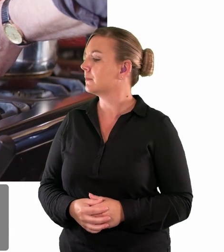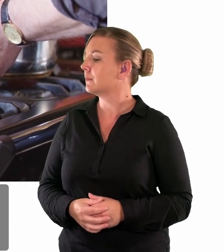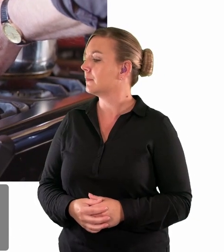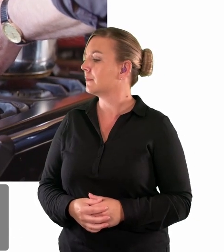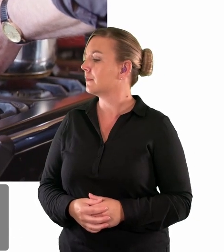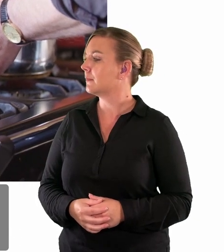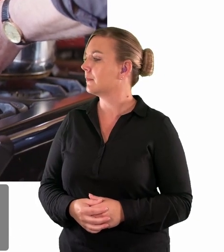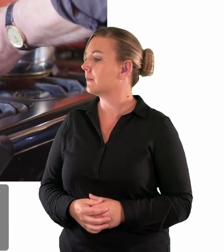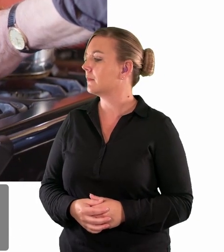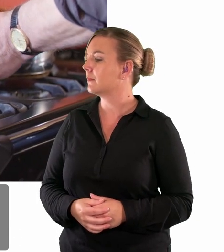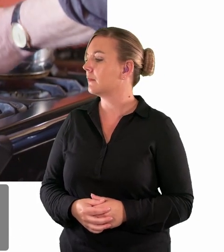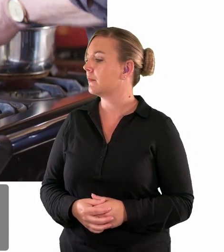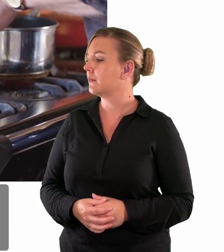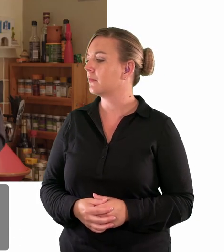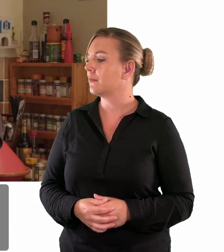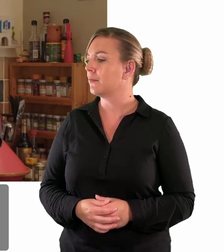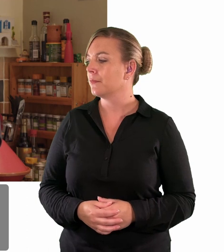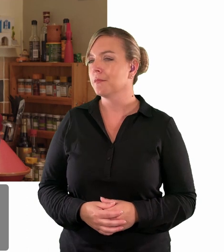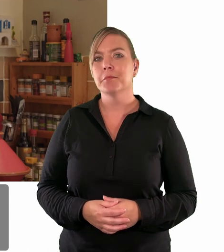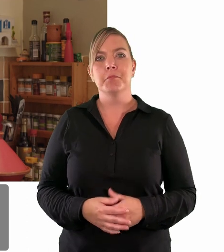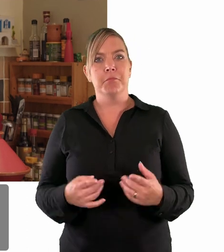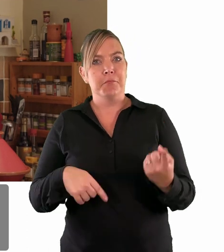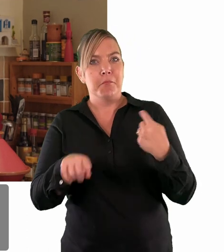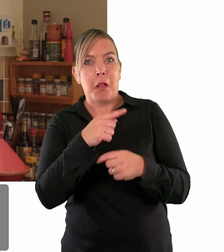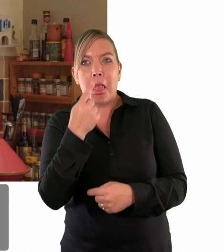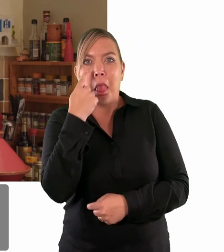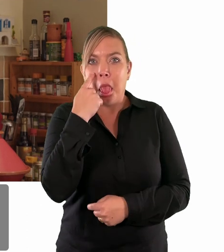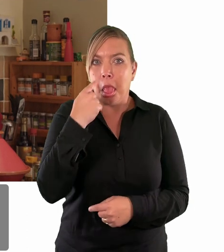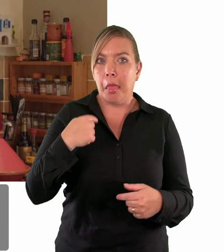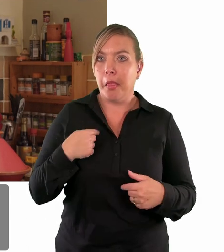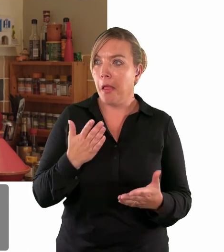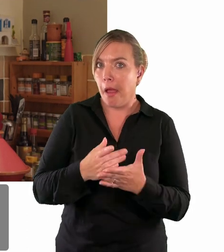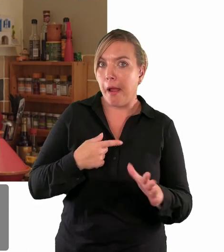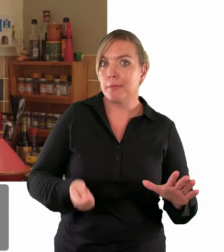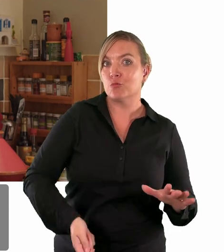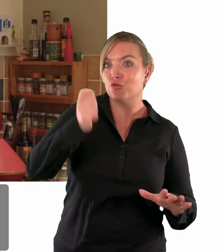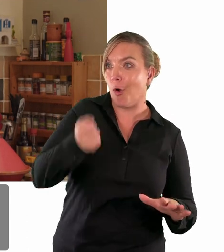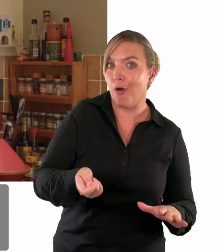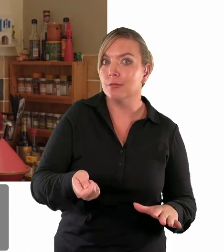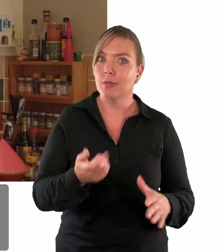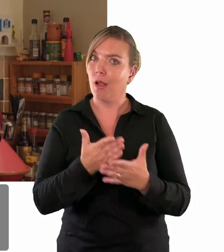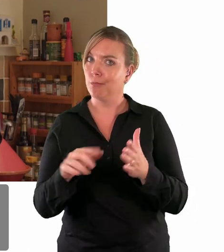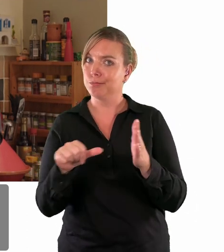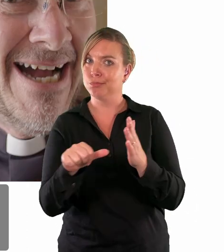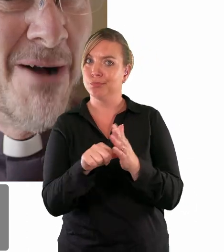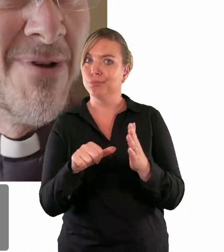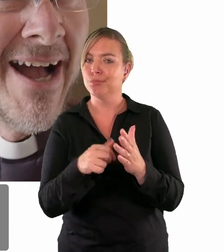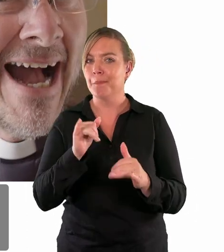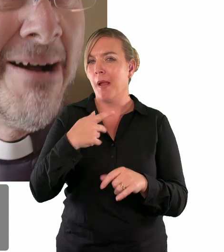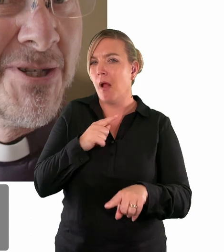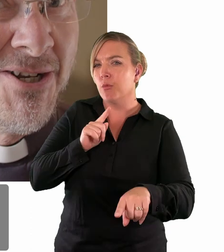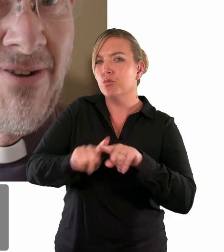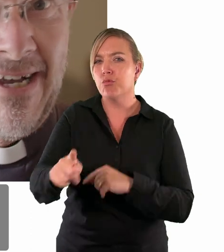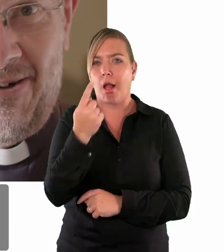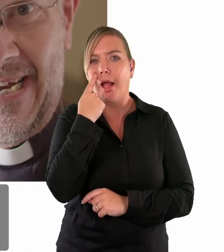now of course i'm guessing that what you're all going to be waiting to see is if i'm going to toss it it's actually quite difficult to do that so i might give it a try but